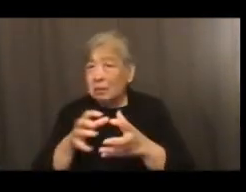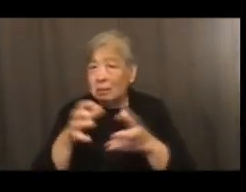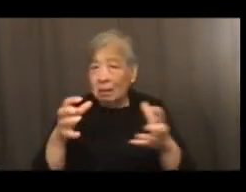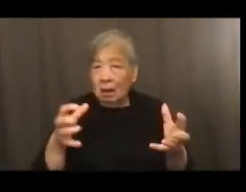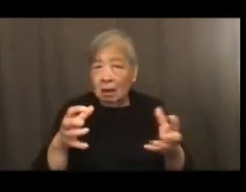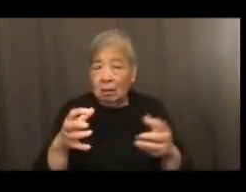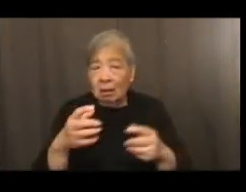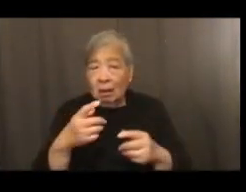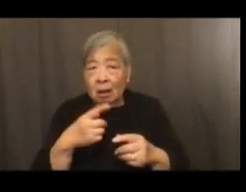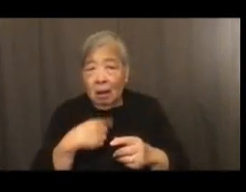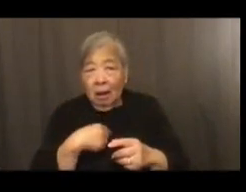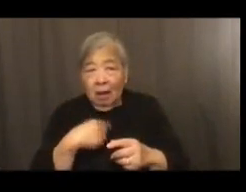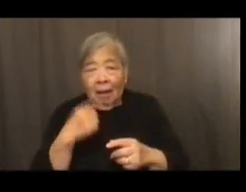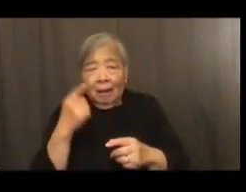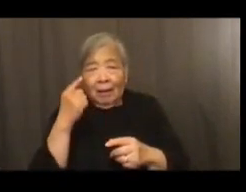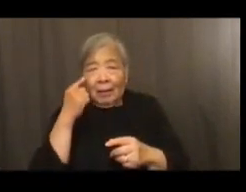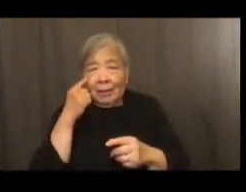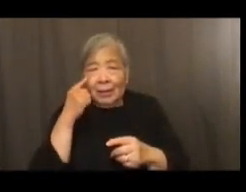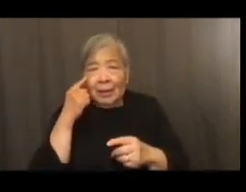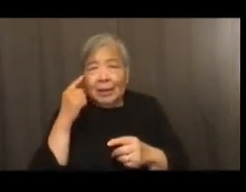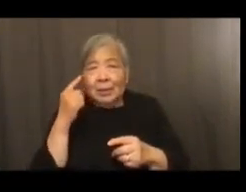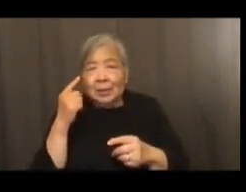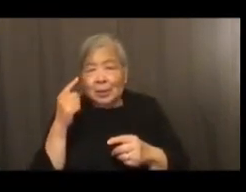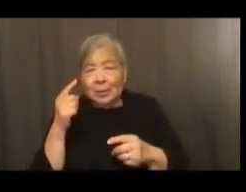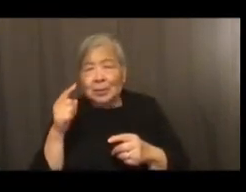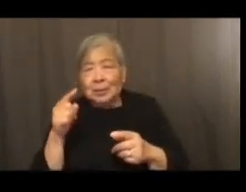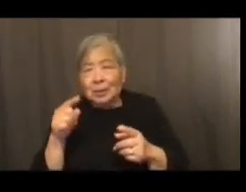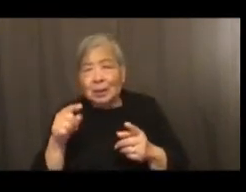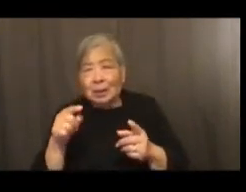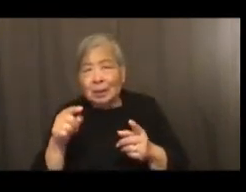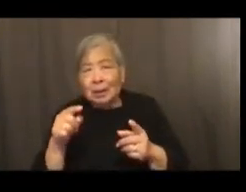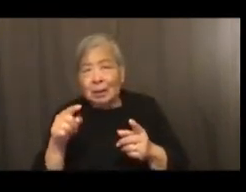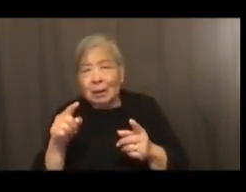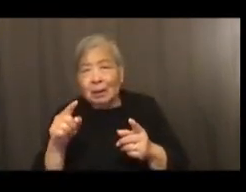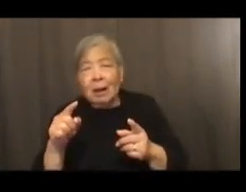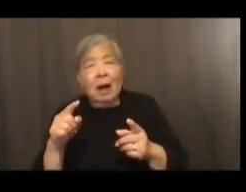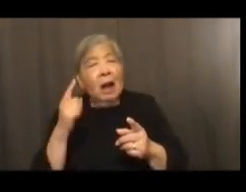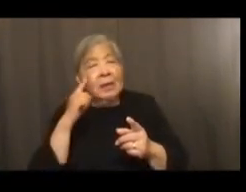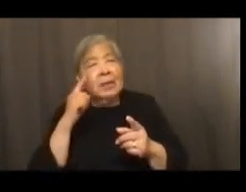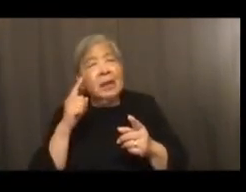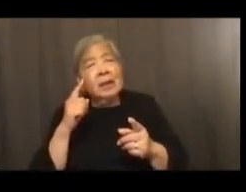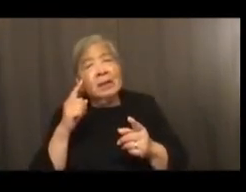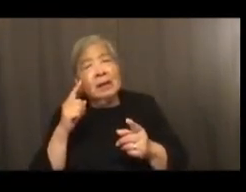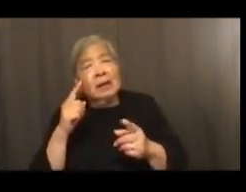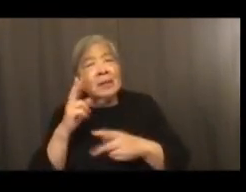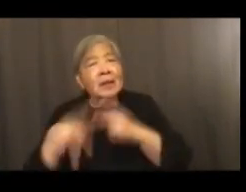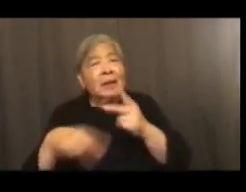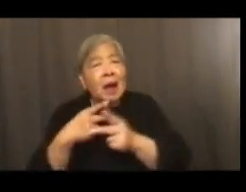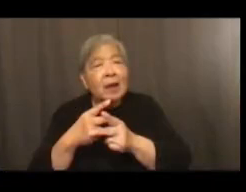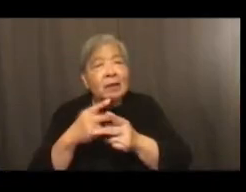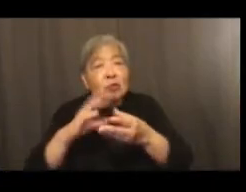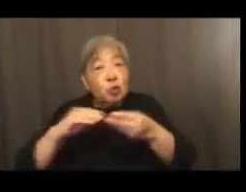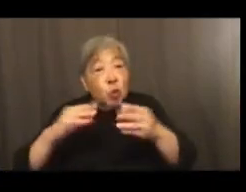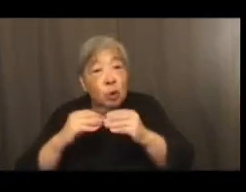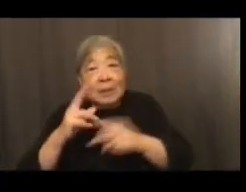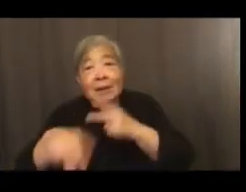for the type of stories, for the type of artifacts that we collect.